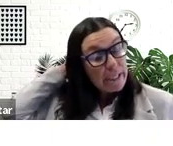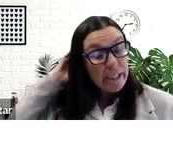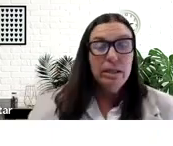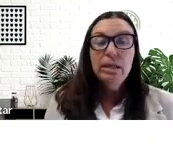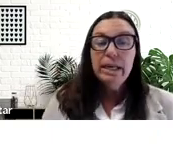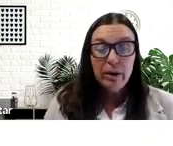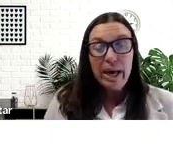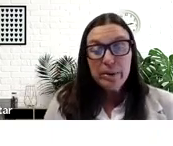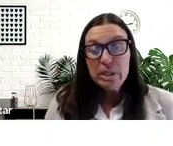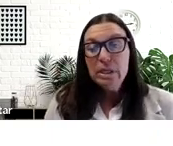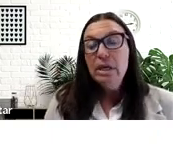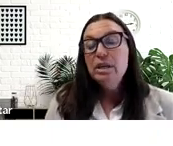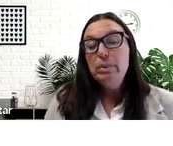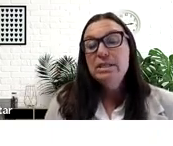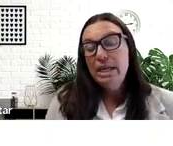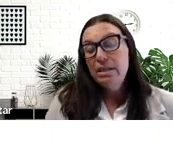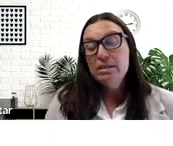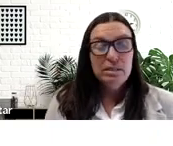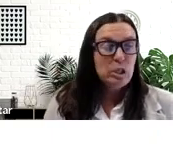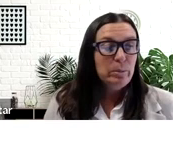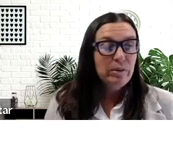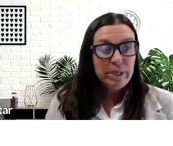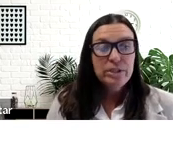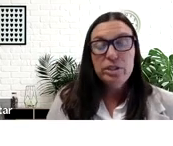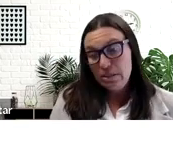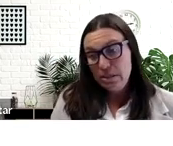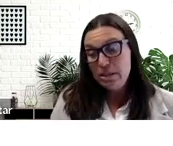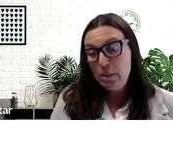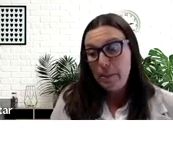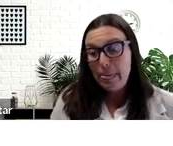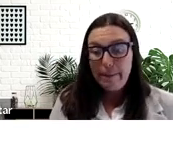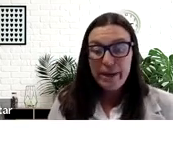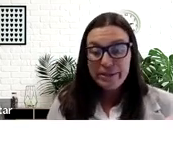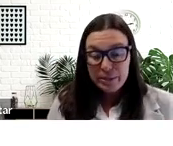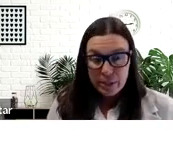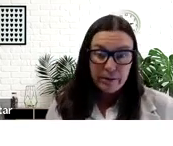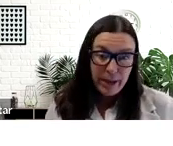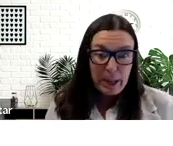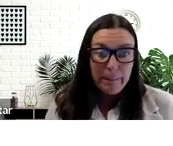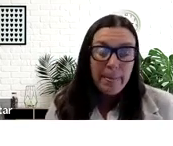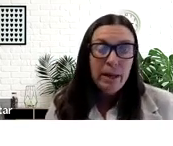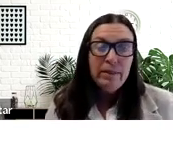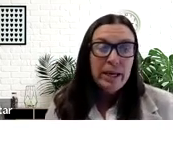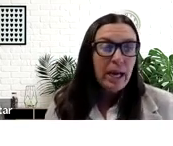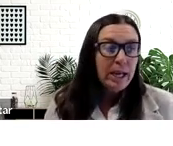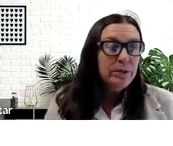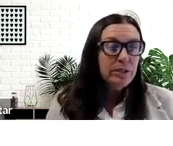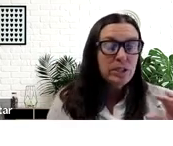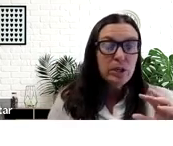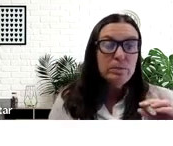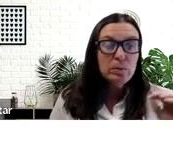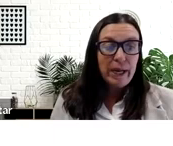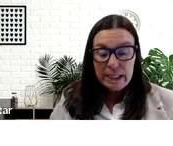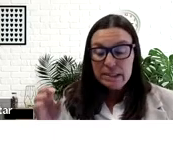unwittingly carry out that maintain a system of racial injustice. And I also want to clarify that I